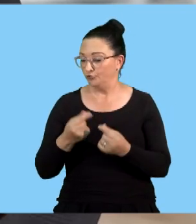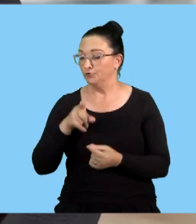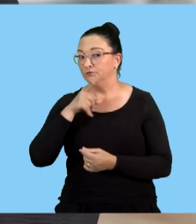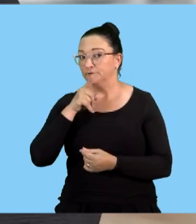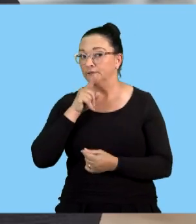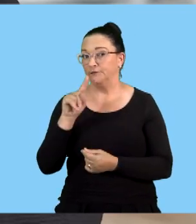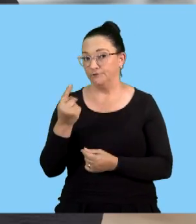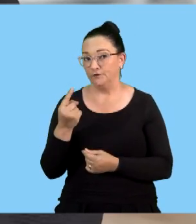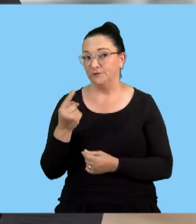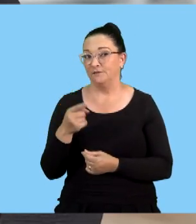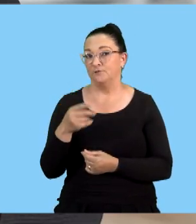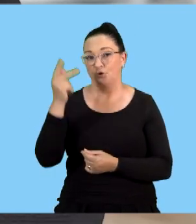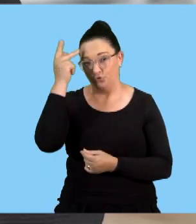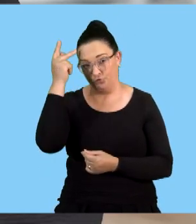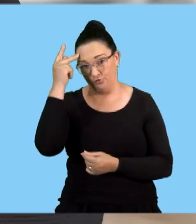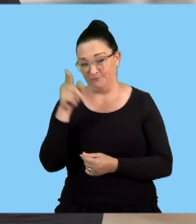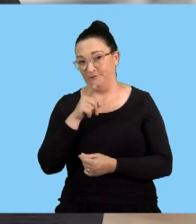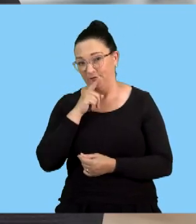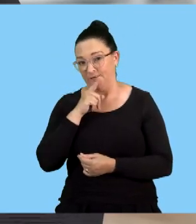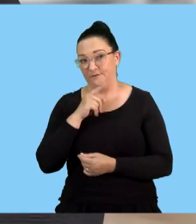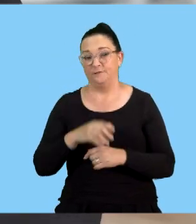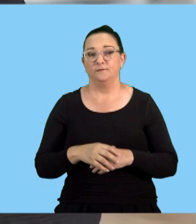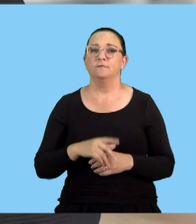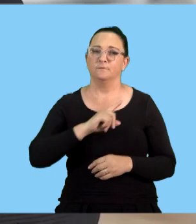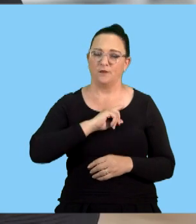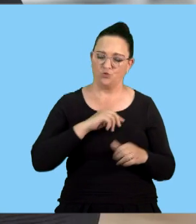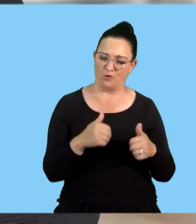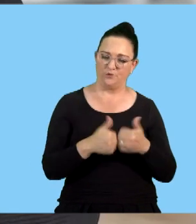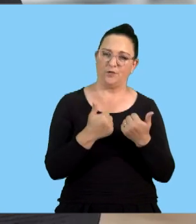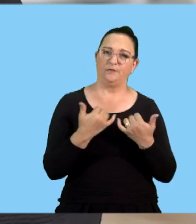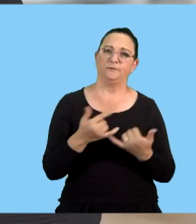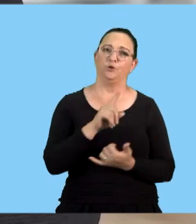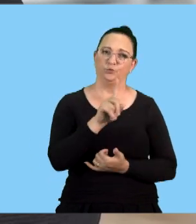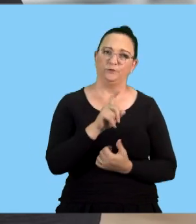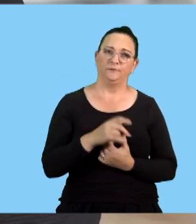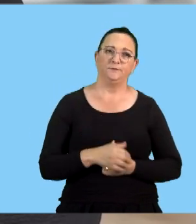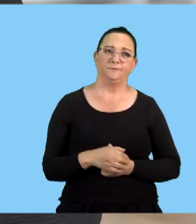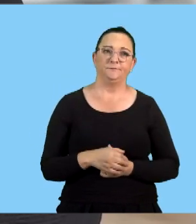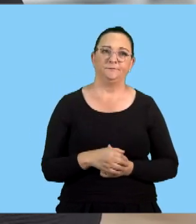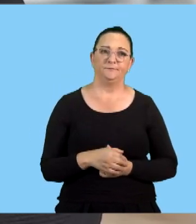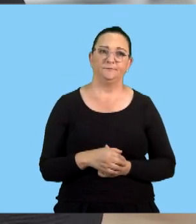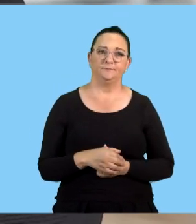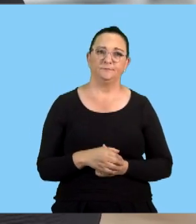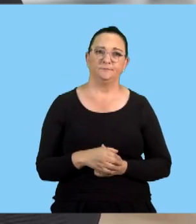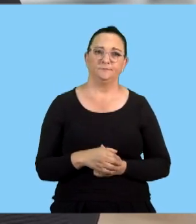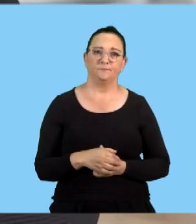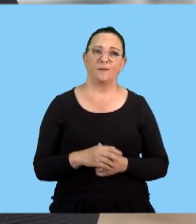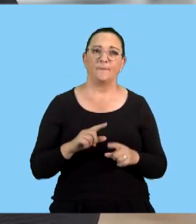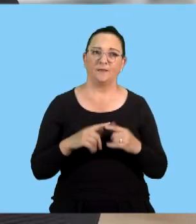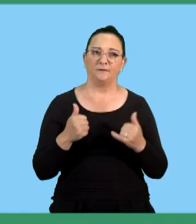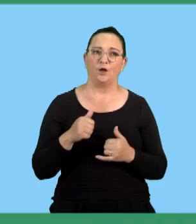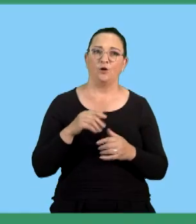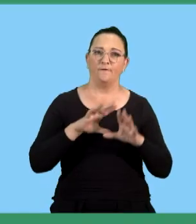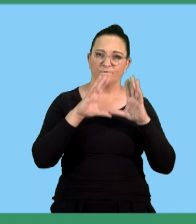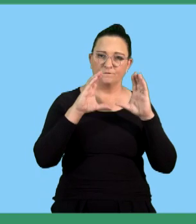just to test your mind or test your knowledge. Right. So this is a challenging question that I'm going to pose it to you. It's all about the